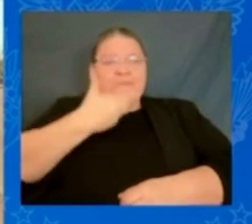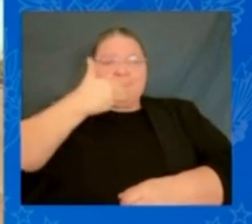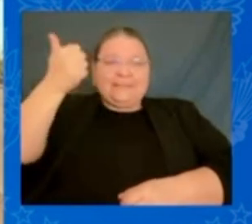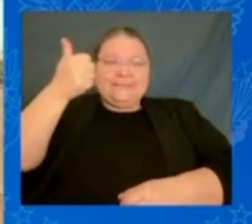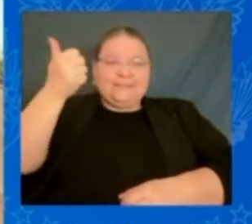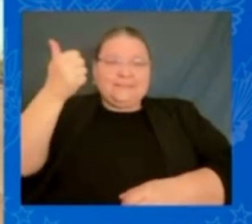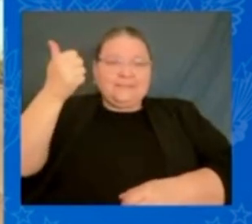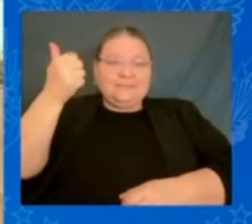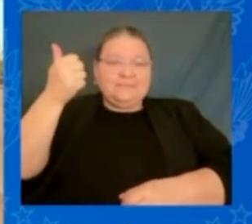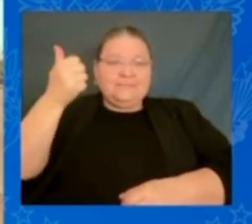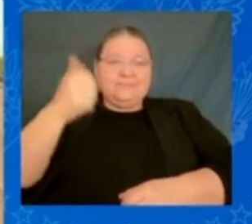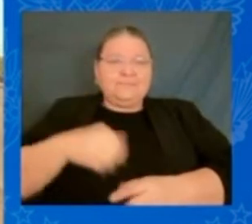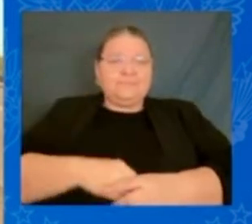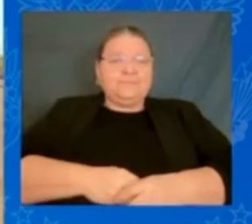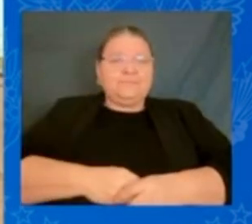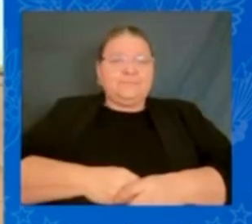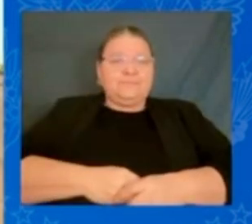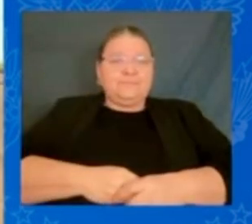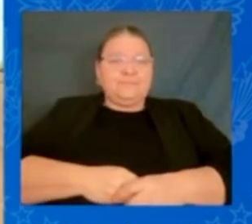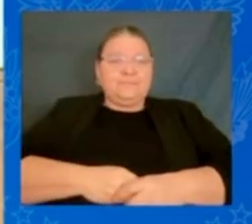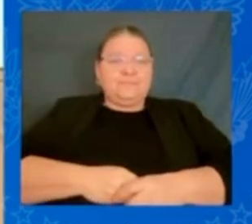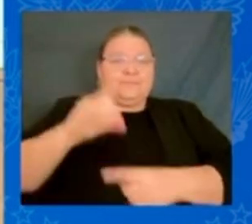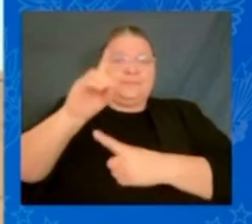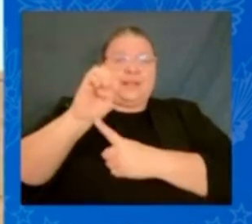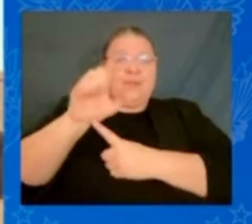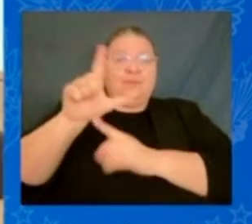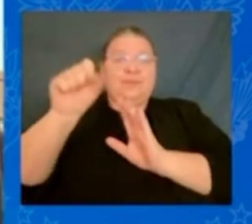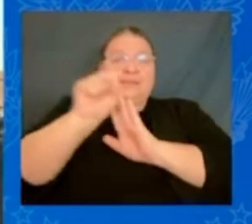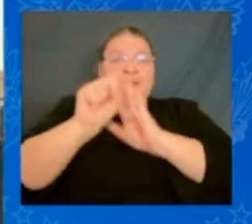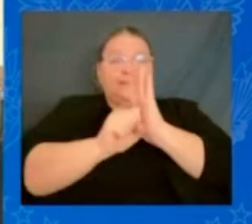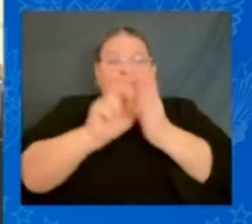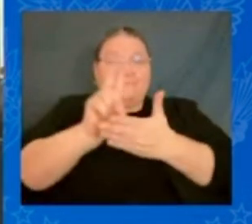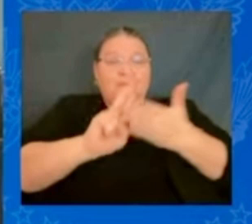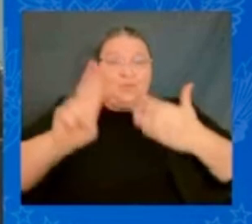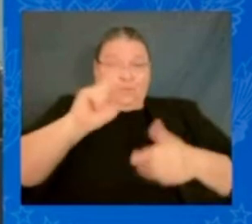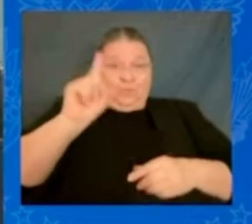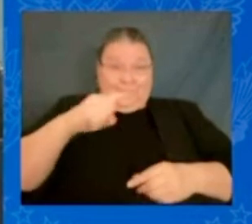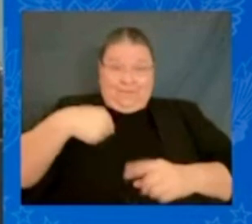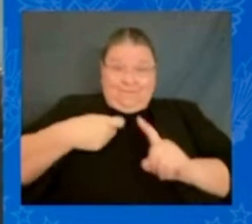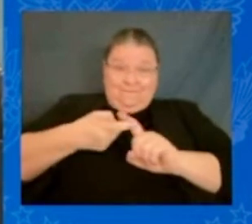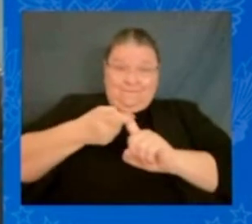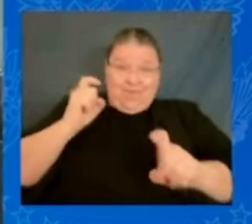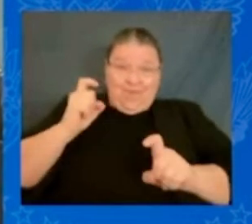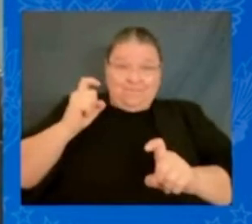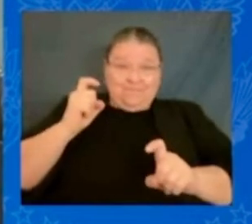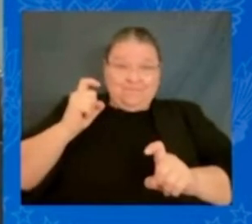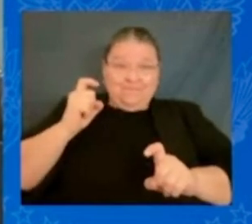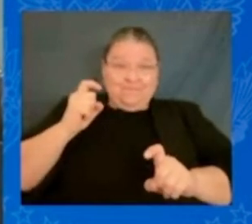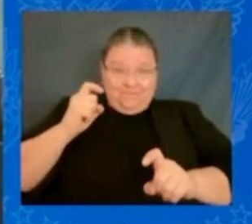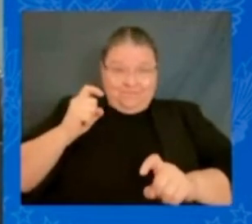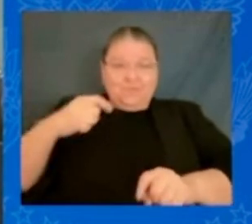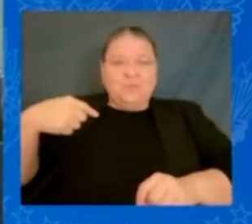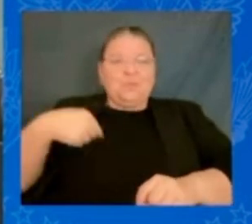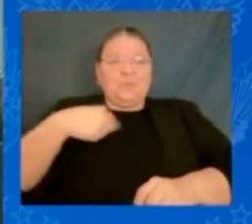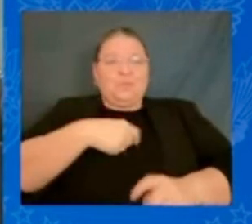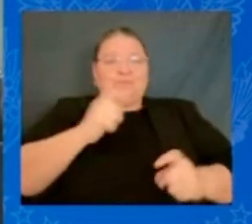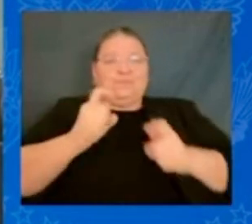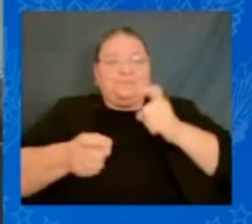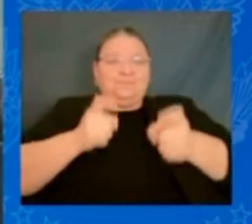Delaware State University, where I come from. But all kidding aside, we've contributed billions of dollars